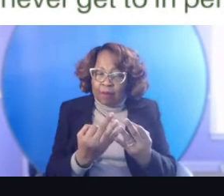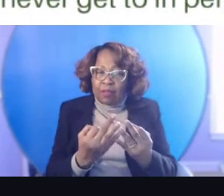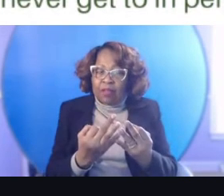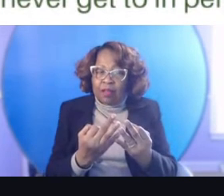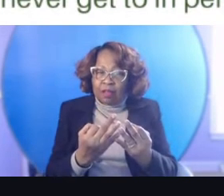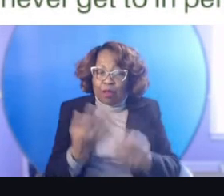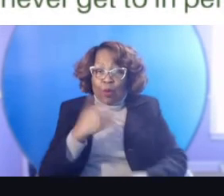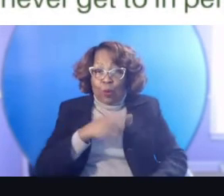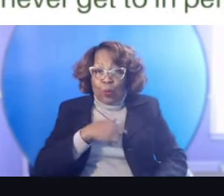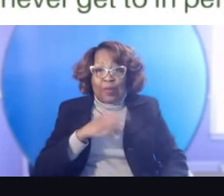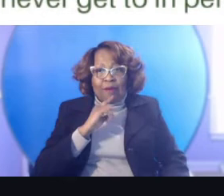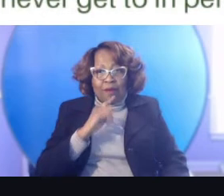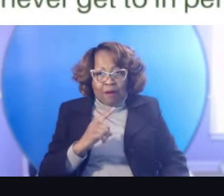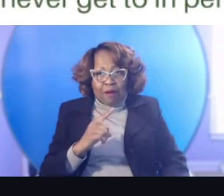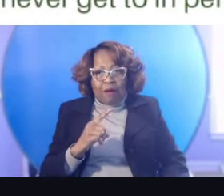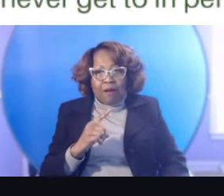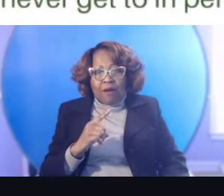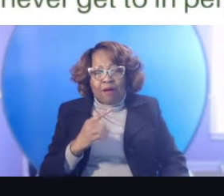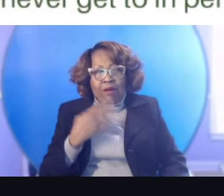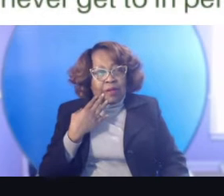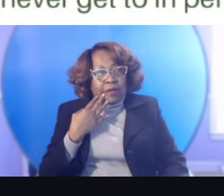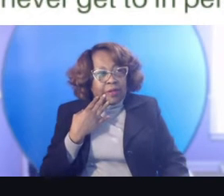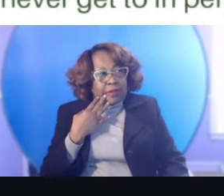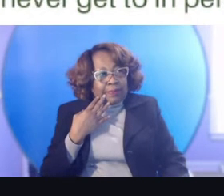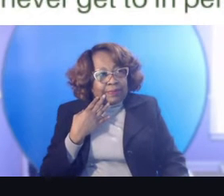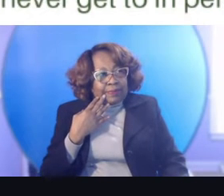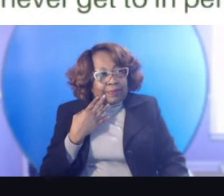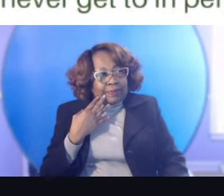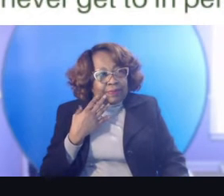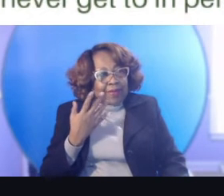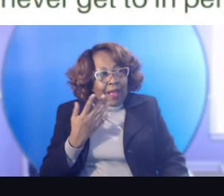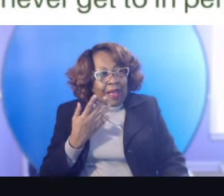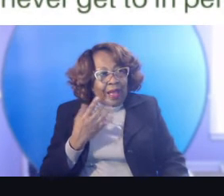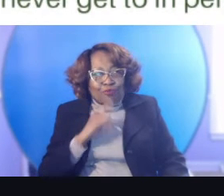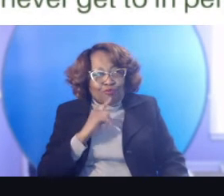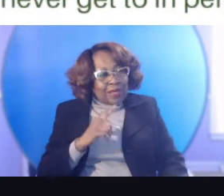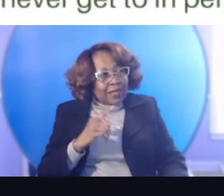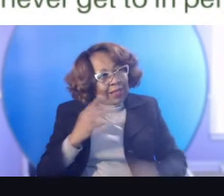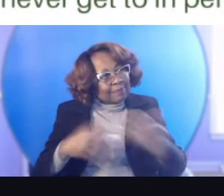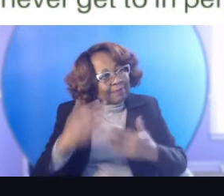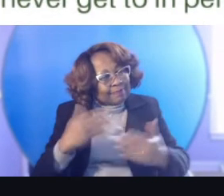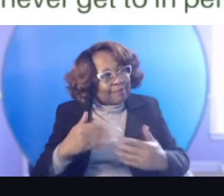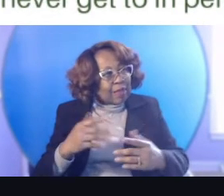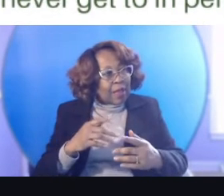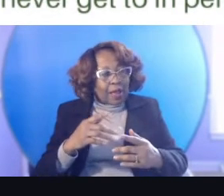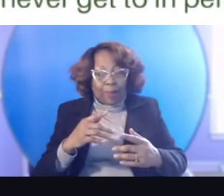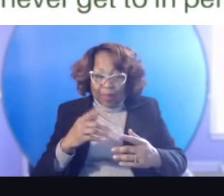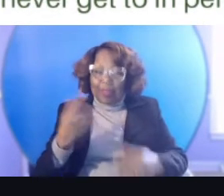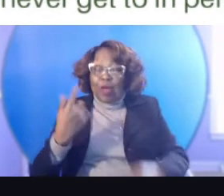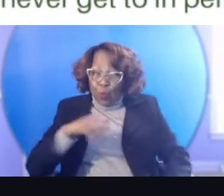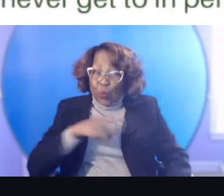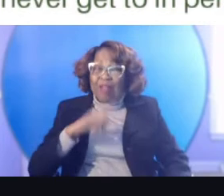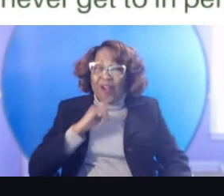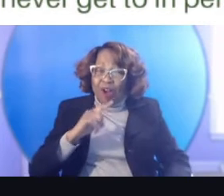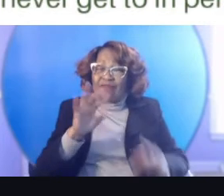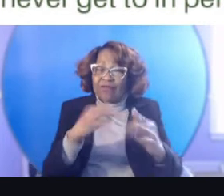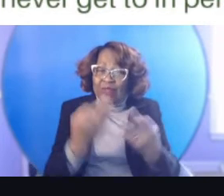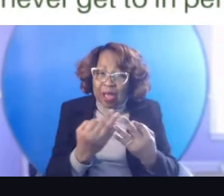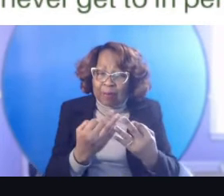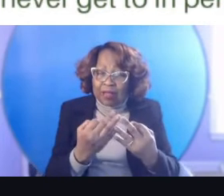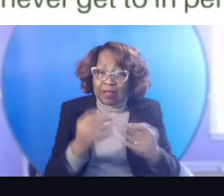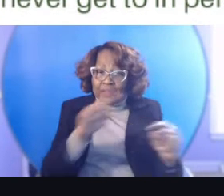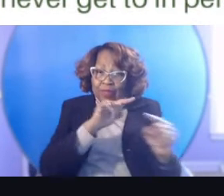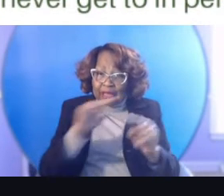are, gosh, I'm doing fast and furious now we're family and, and that they can come and ask any